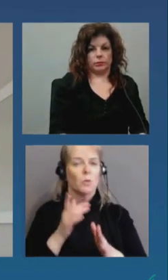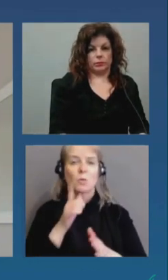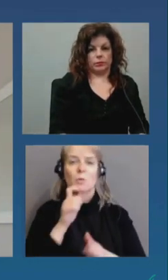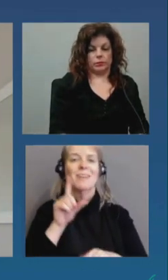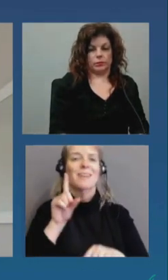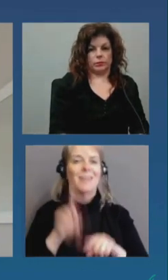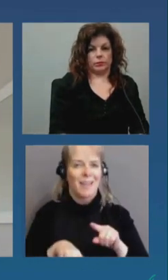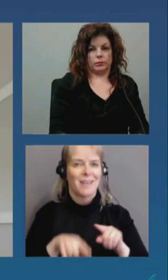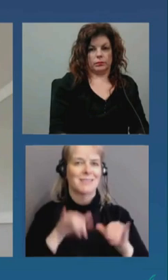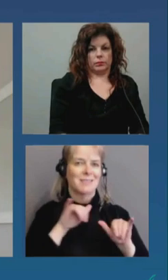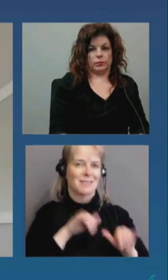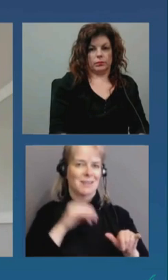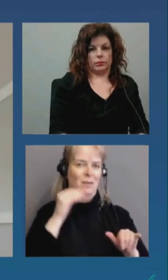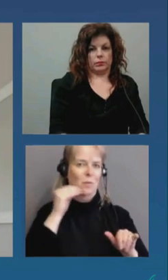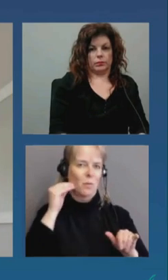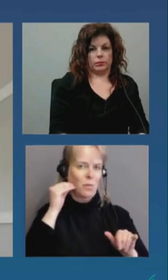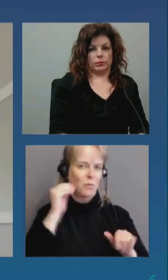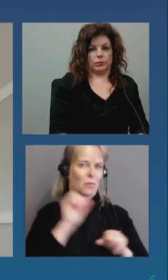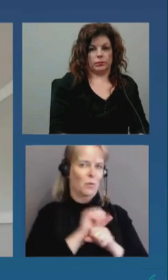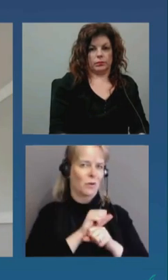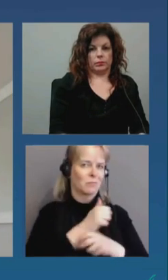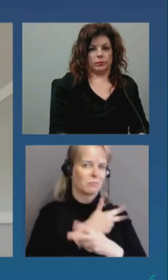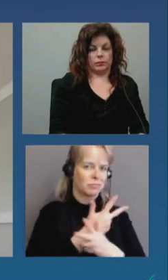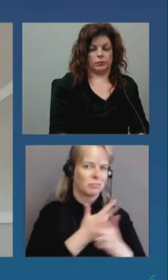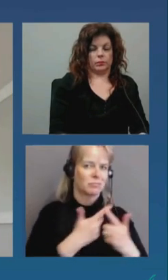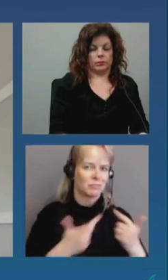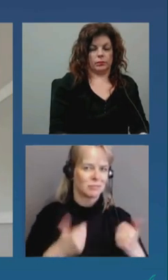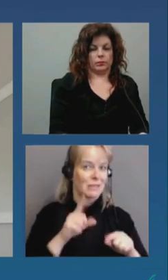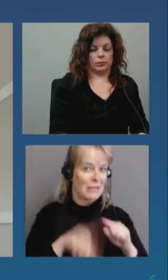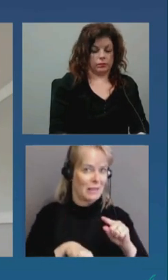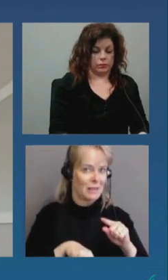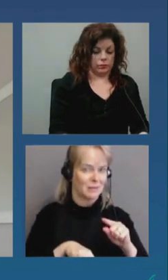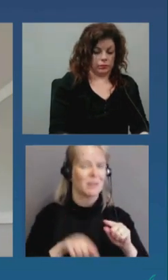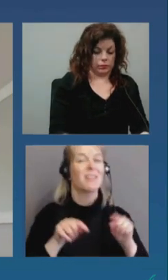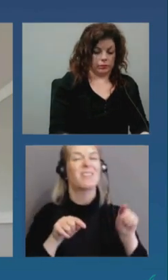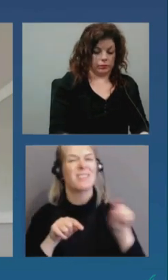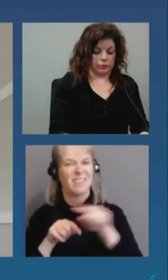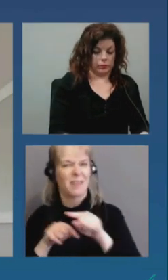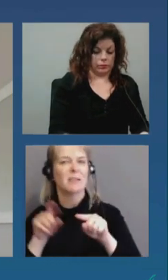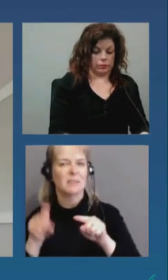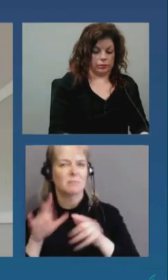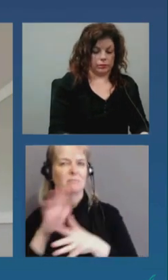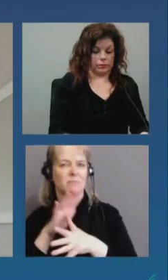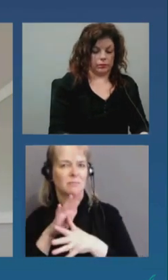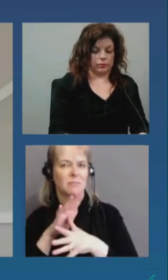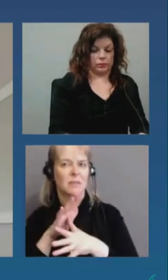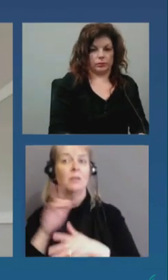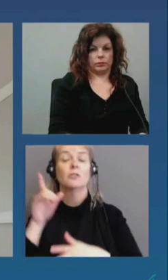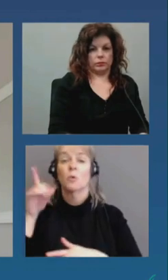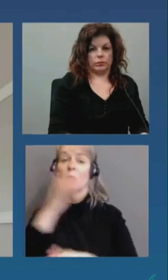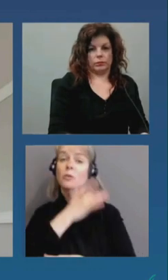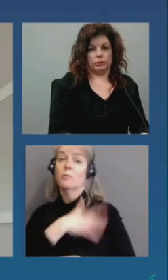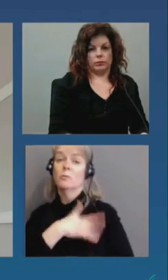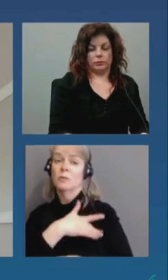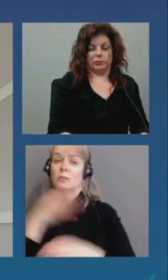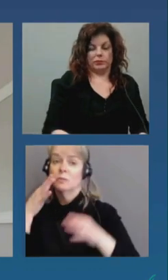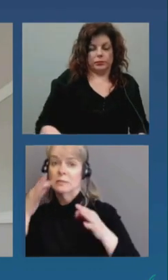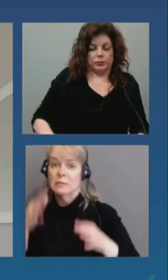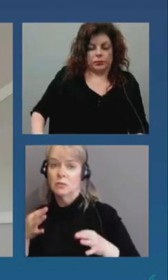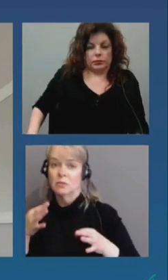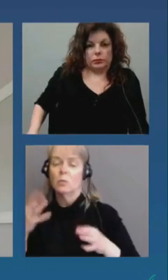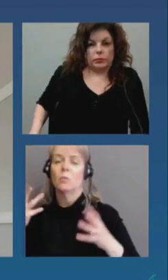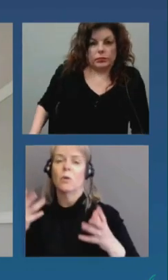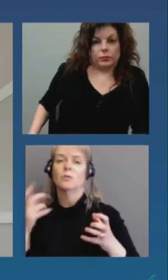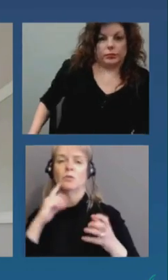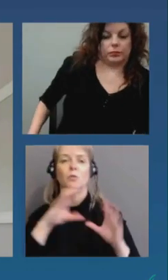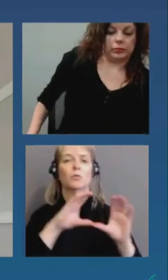is um uh provincial direction is to do them in groups first group of